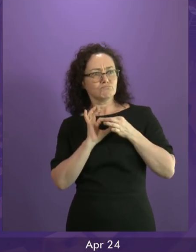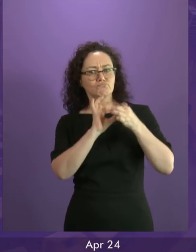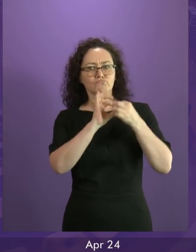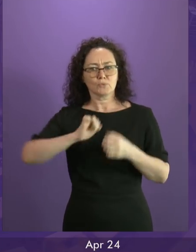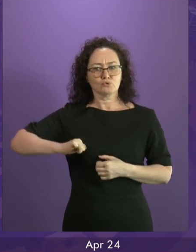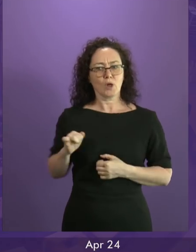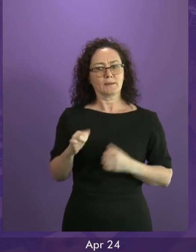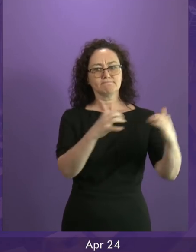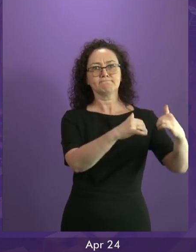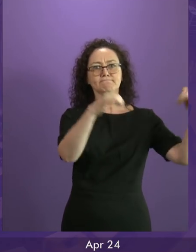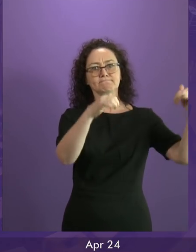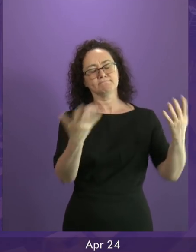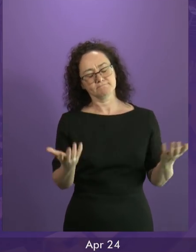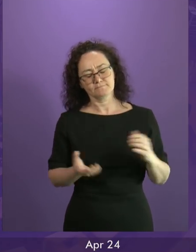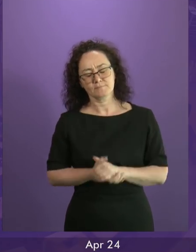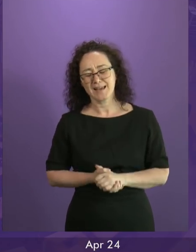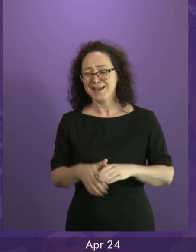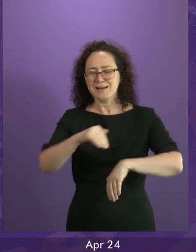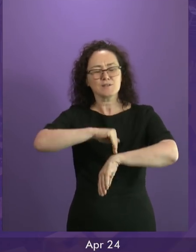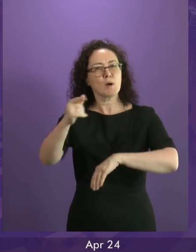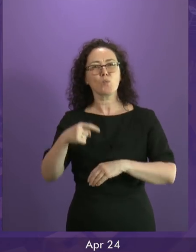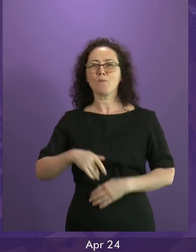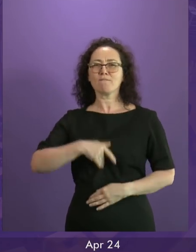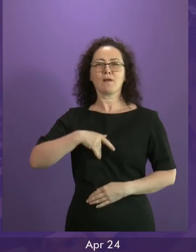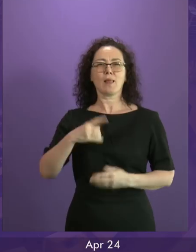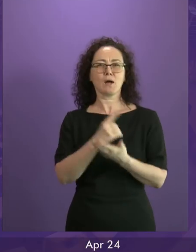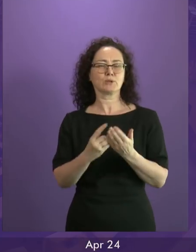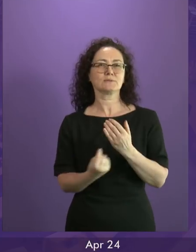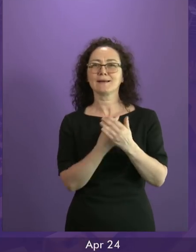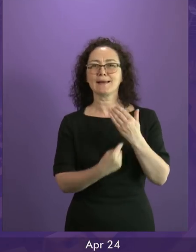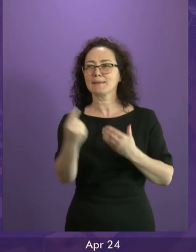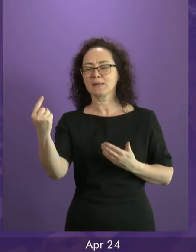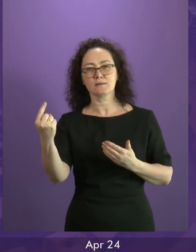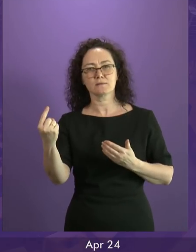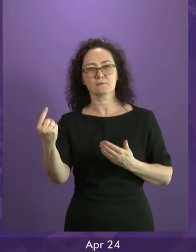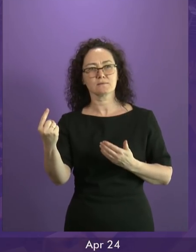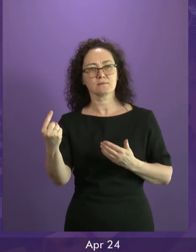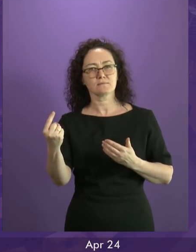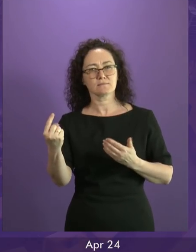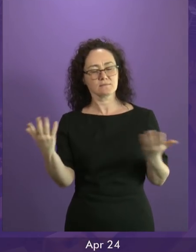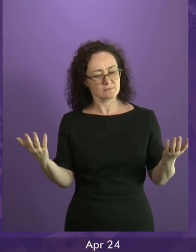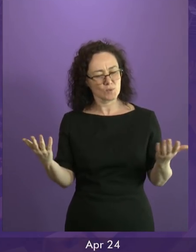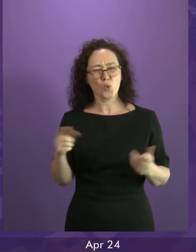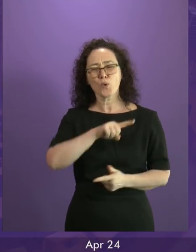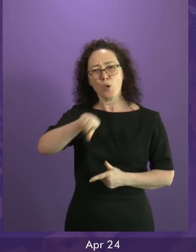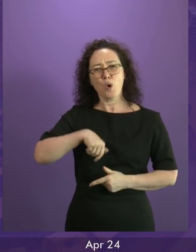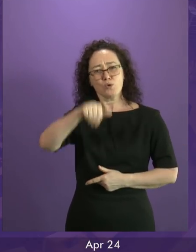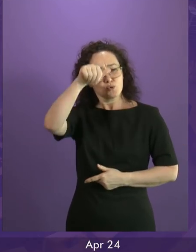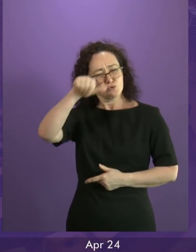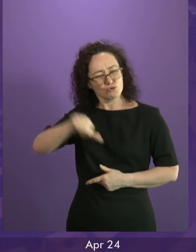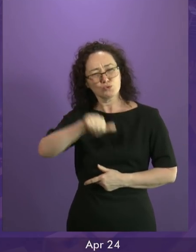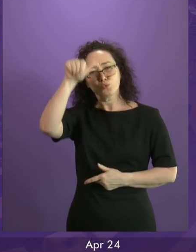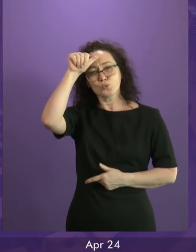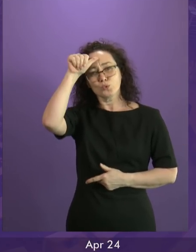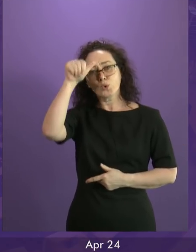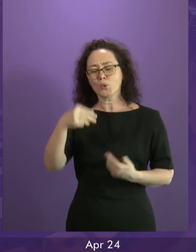our different views on independence, it should persuade all of us in this chamber that we need a more